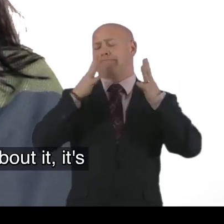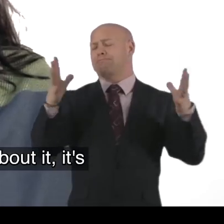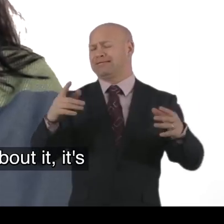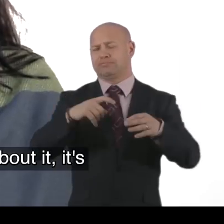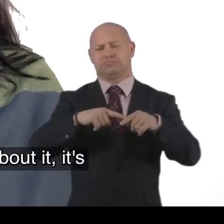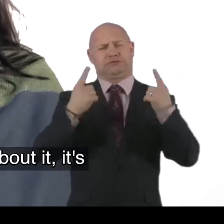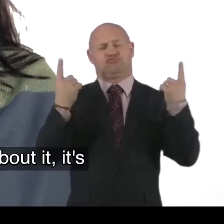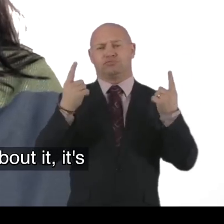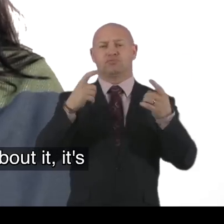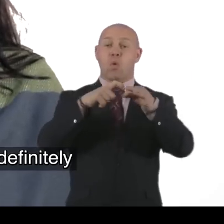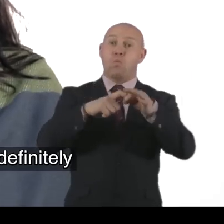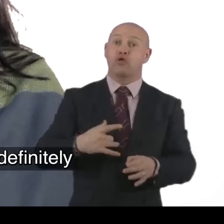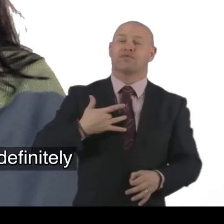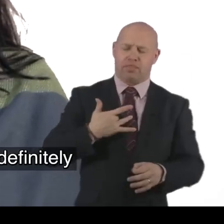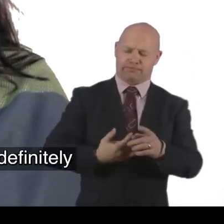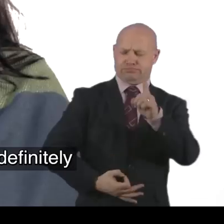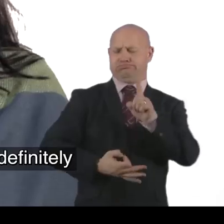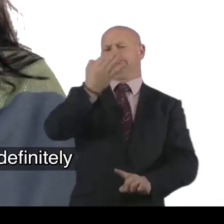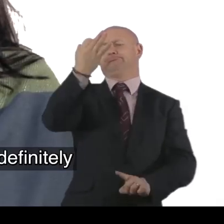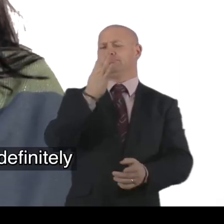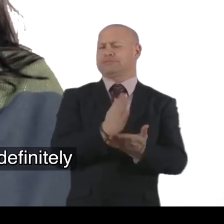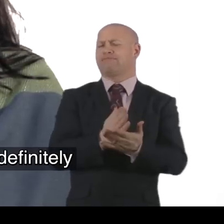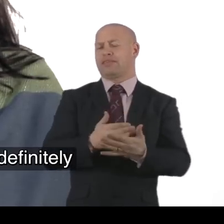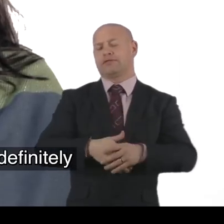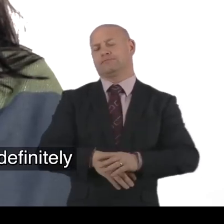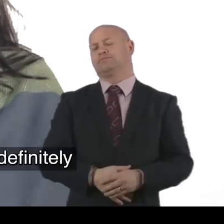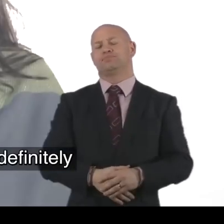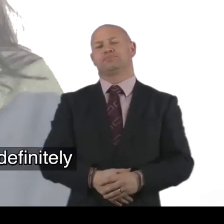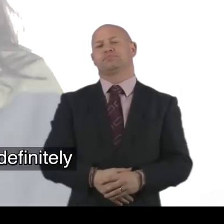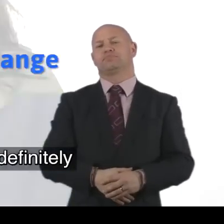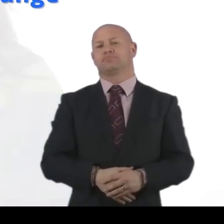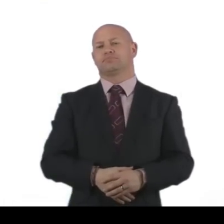it. Made a massive difference. Quality of life's definitely improved. Definitely improved.